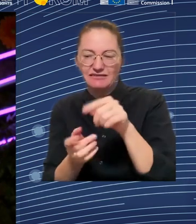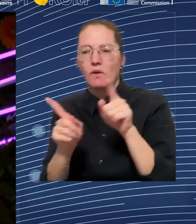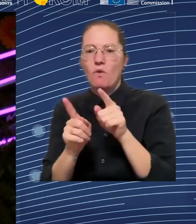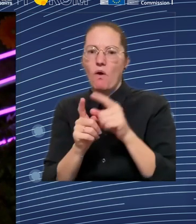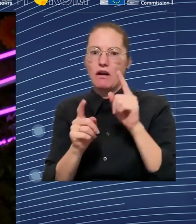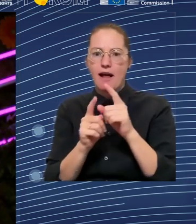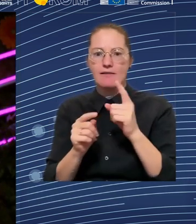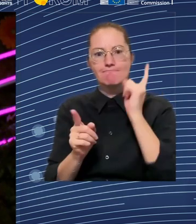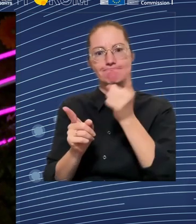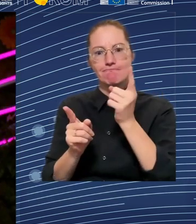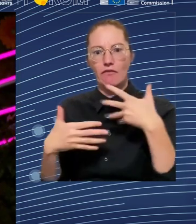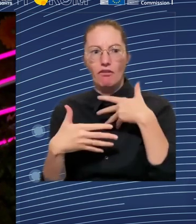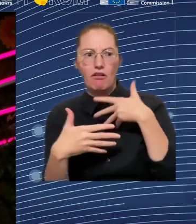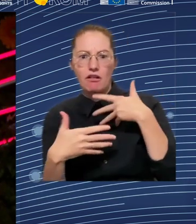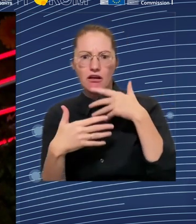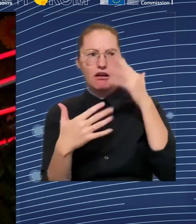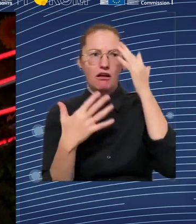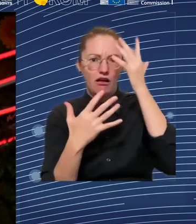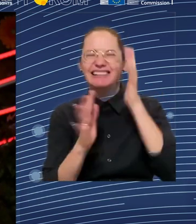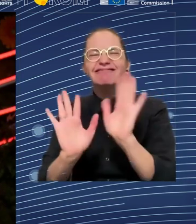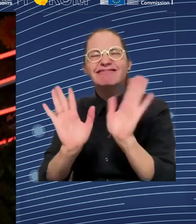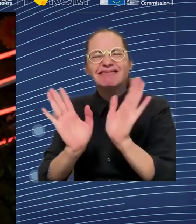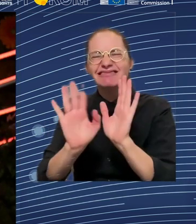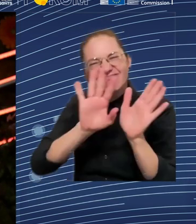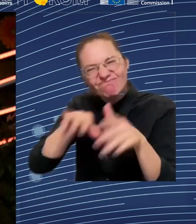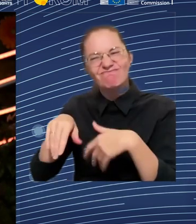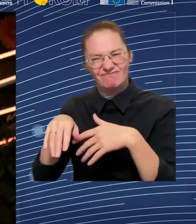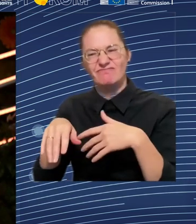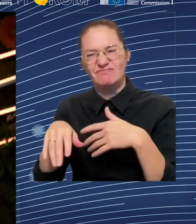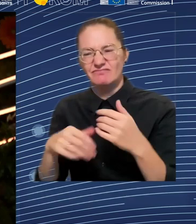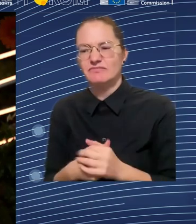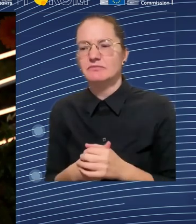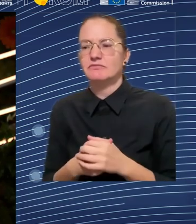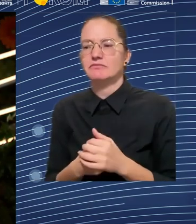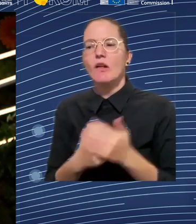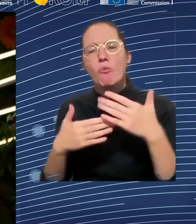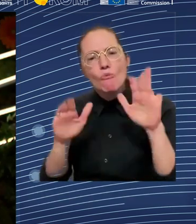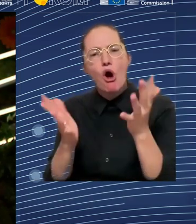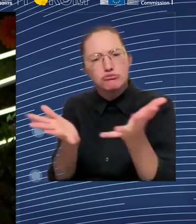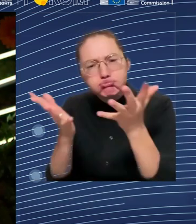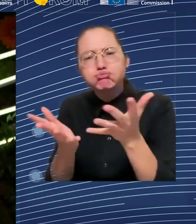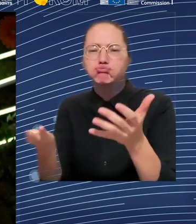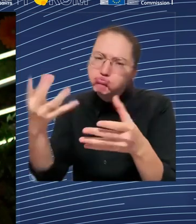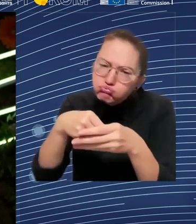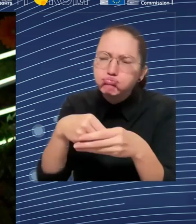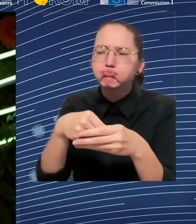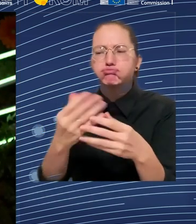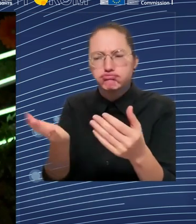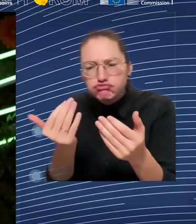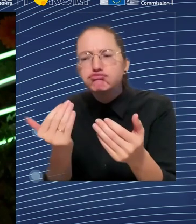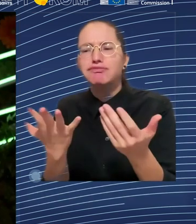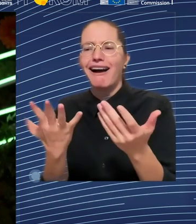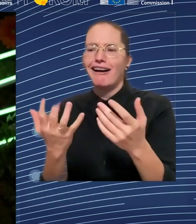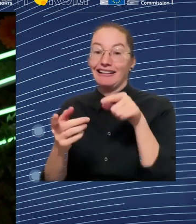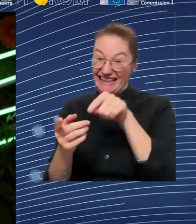you're doing the clock on me, is that they also need to benefit from that success. And that benefit needs to also be in their wage